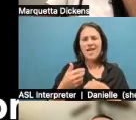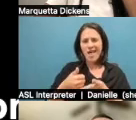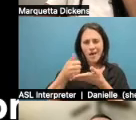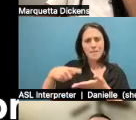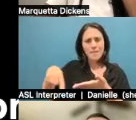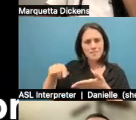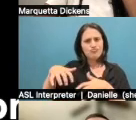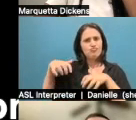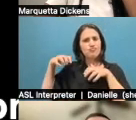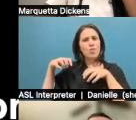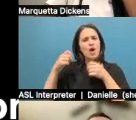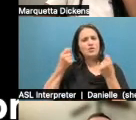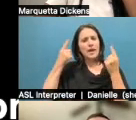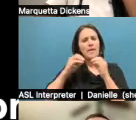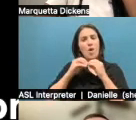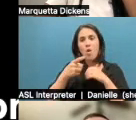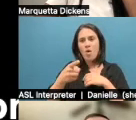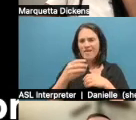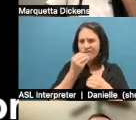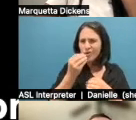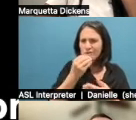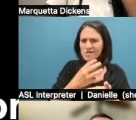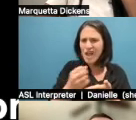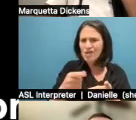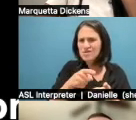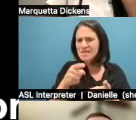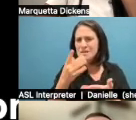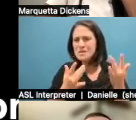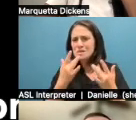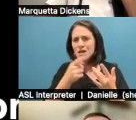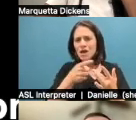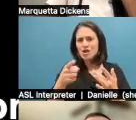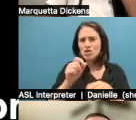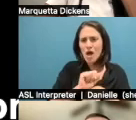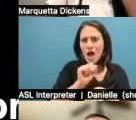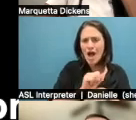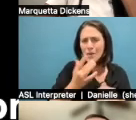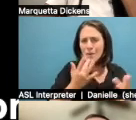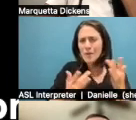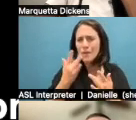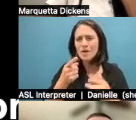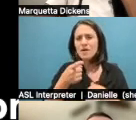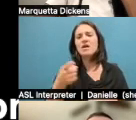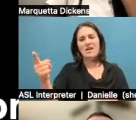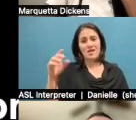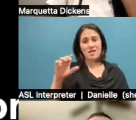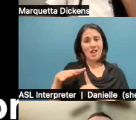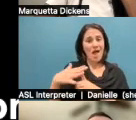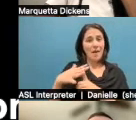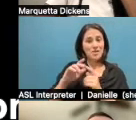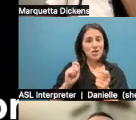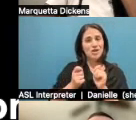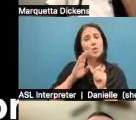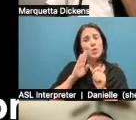oh, you know, food scarcity or you're worried about your job. climate change is going to make those things worse. Like, it's making those things worse now.